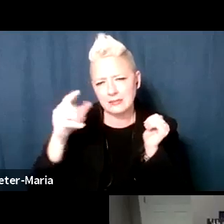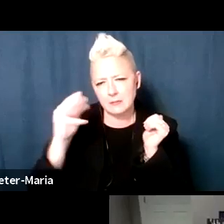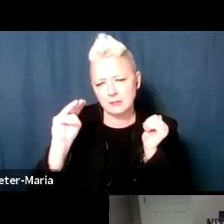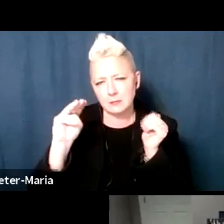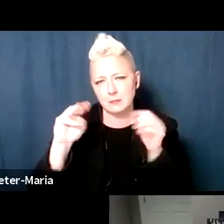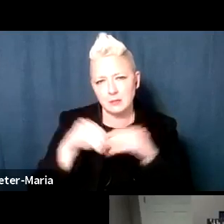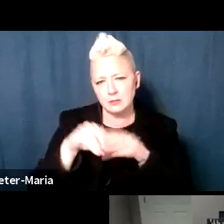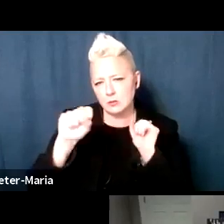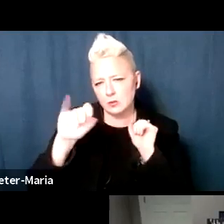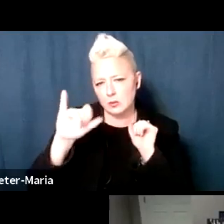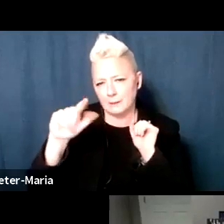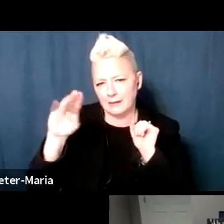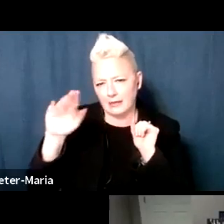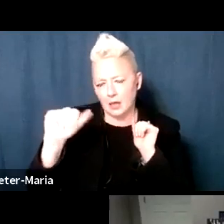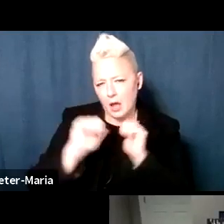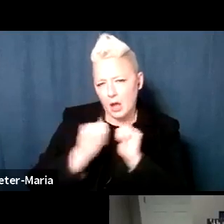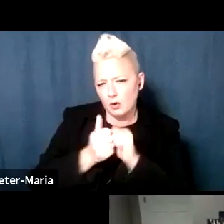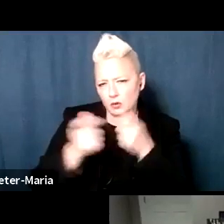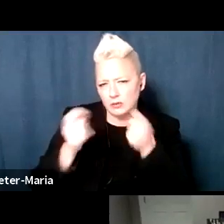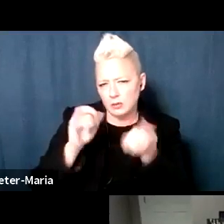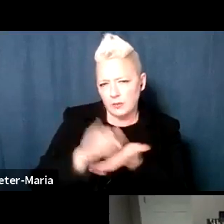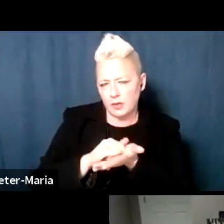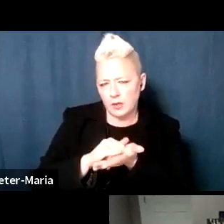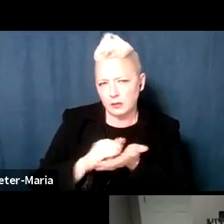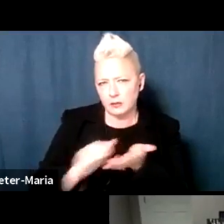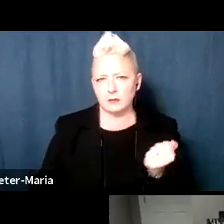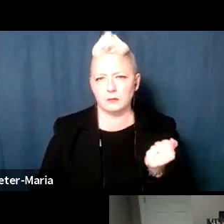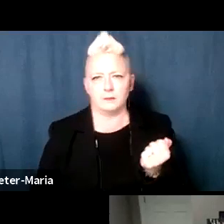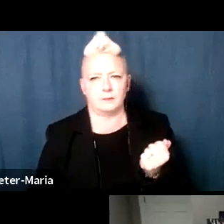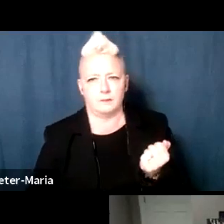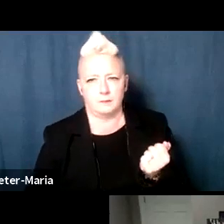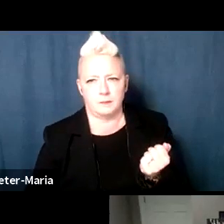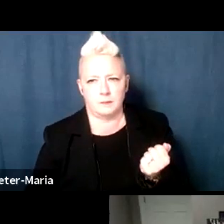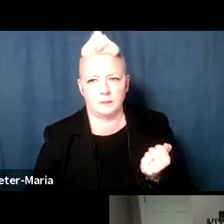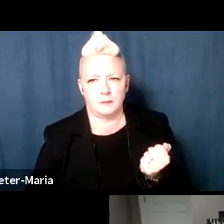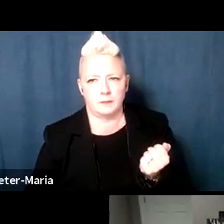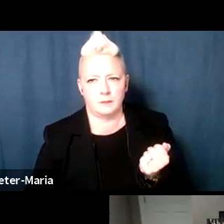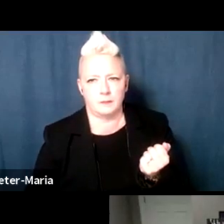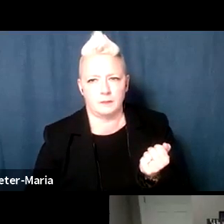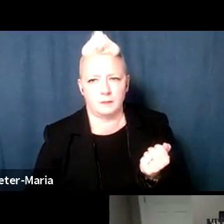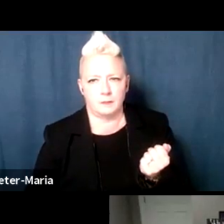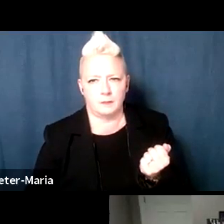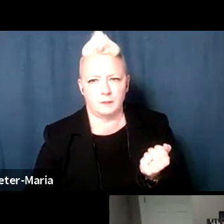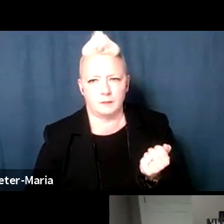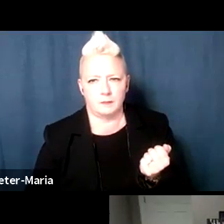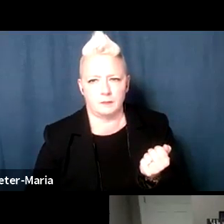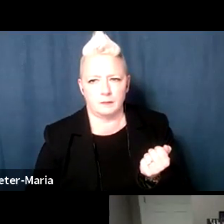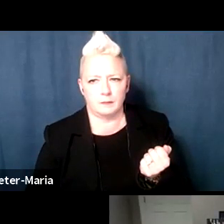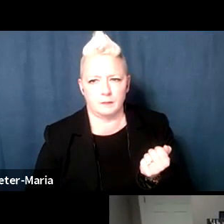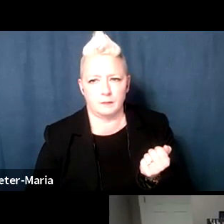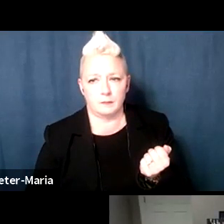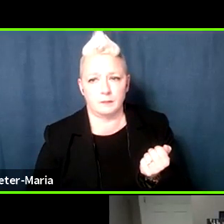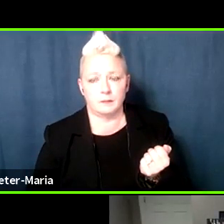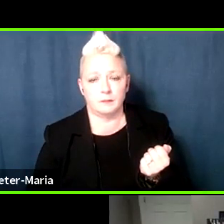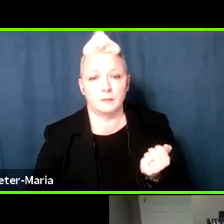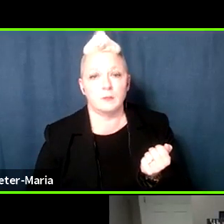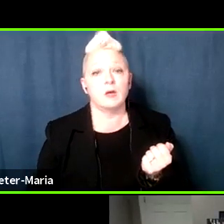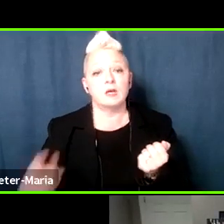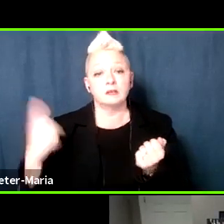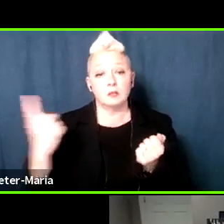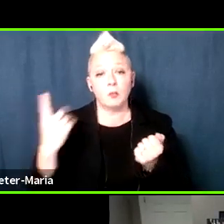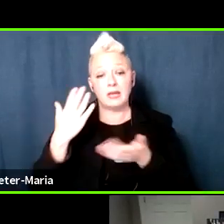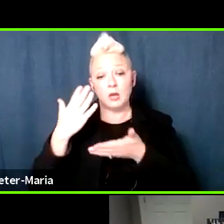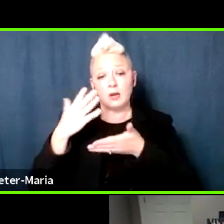Scott and I have talked about this. And someone here has, you know, criticized us for putting this on Facebook, which has been known to